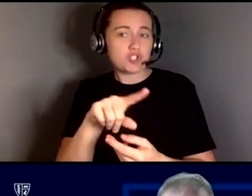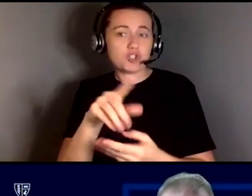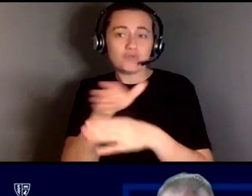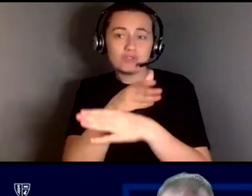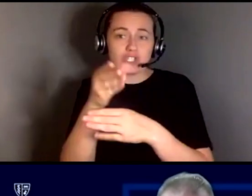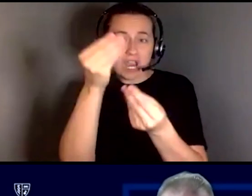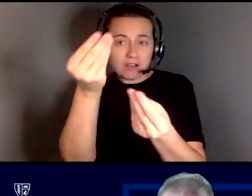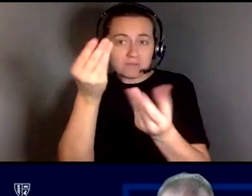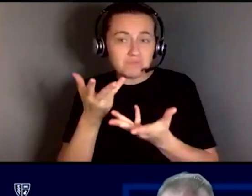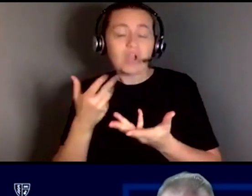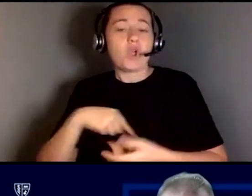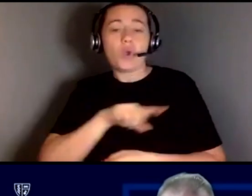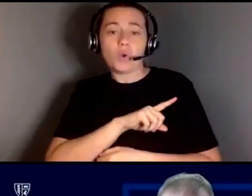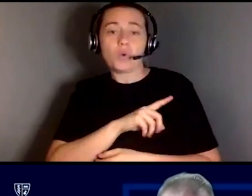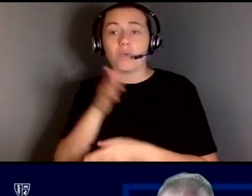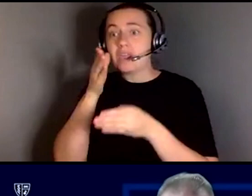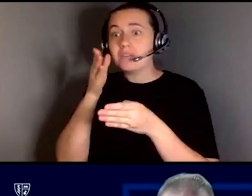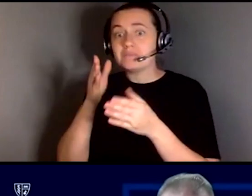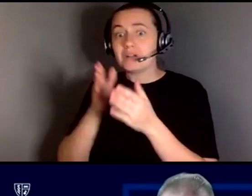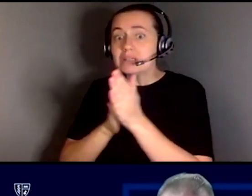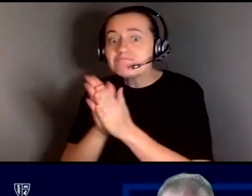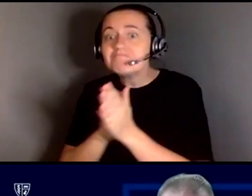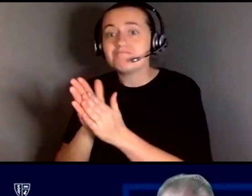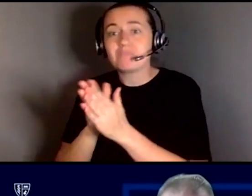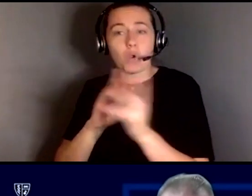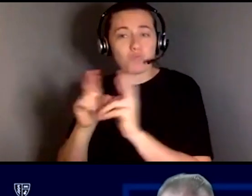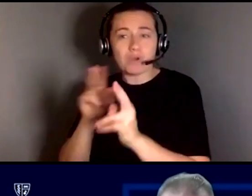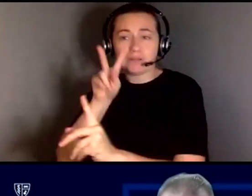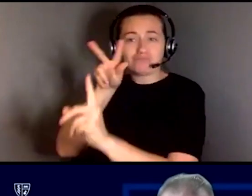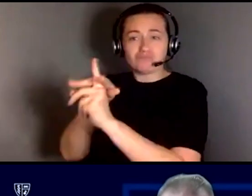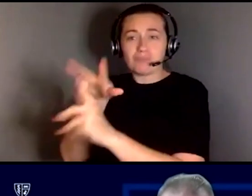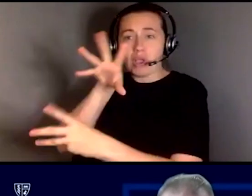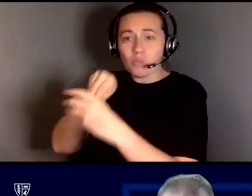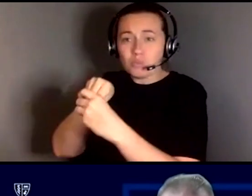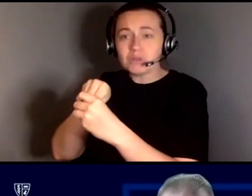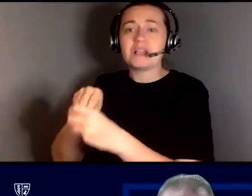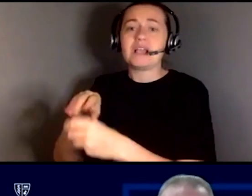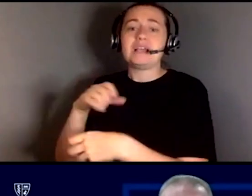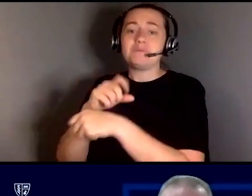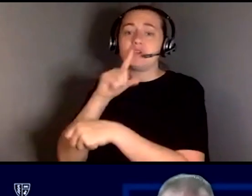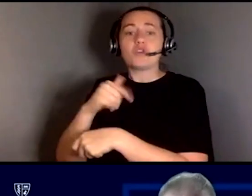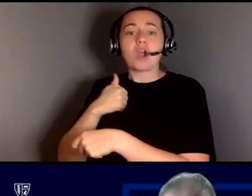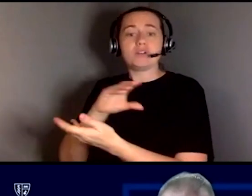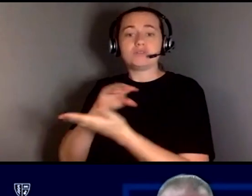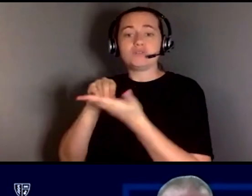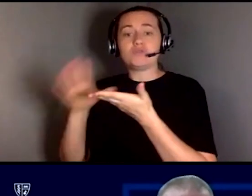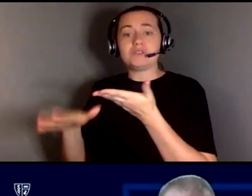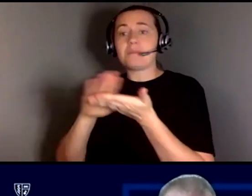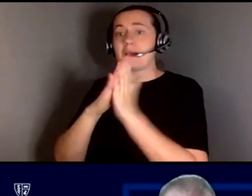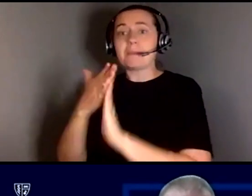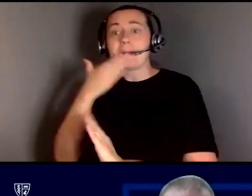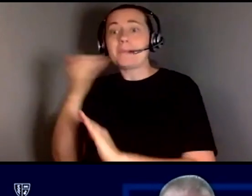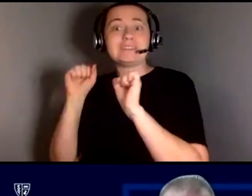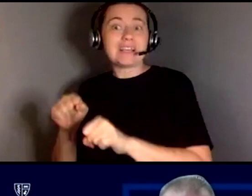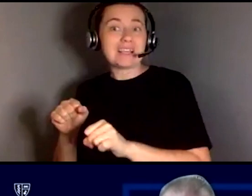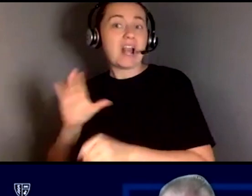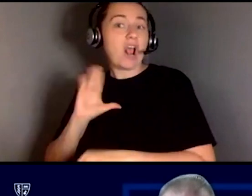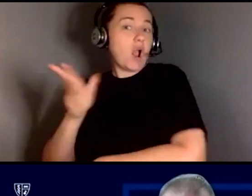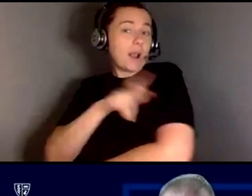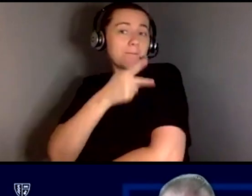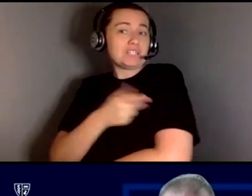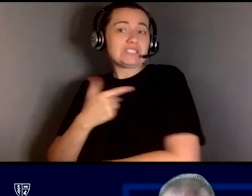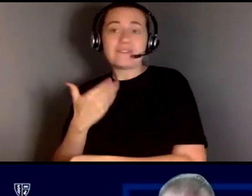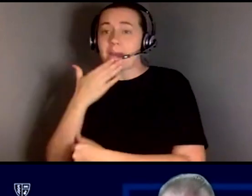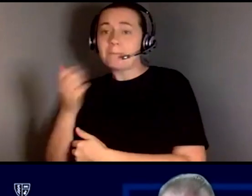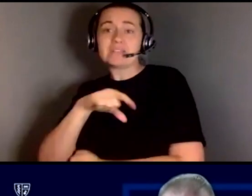look forward to incorporating it, uh, making sure that our students are the best they can be, making sure that our patients get the best quality